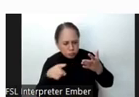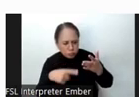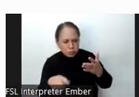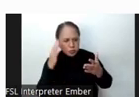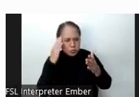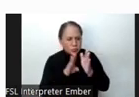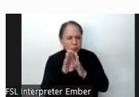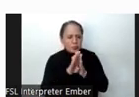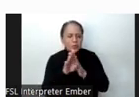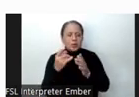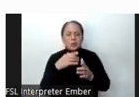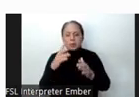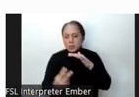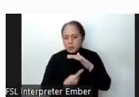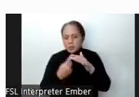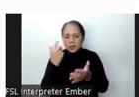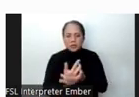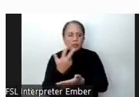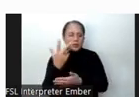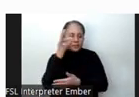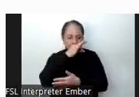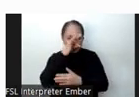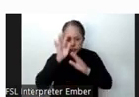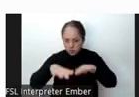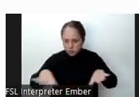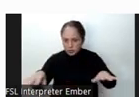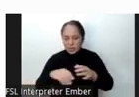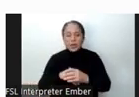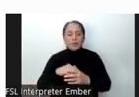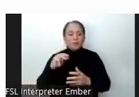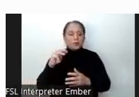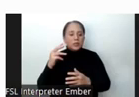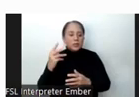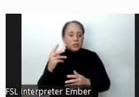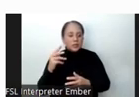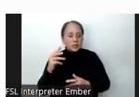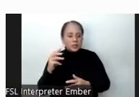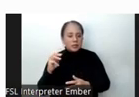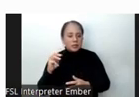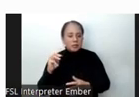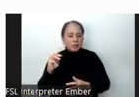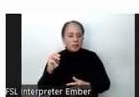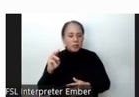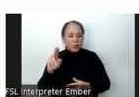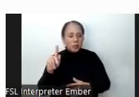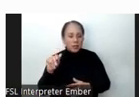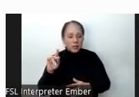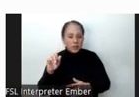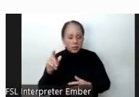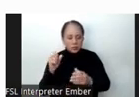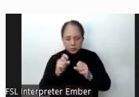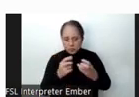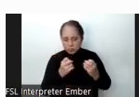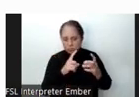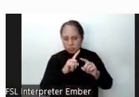among kindergarten to grade 3 Filipino children in multilingual contexts. Here is the flow of our